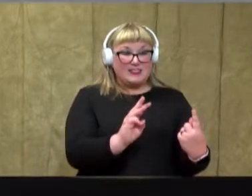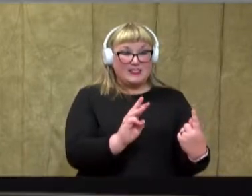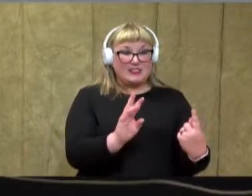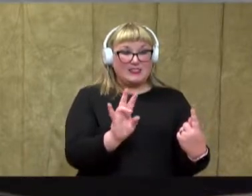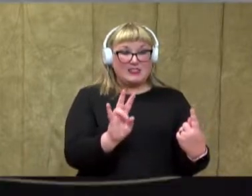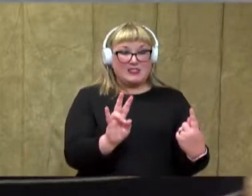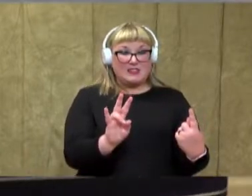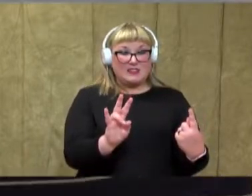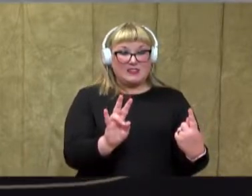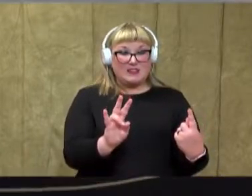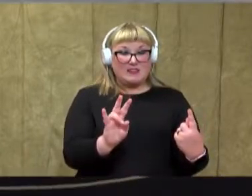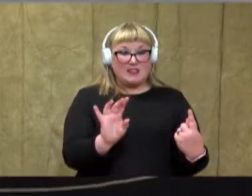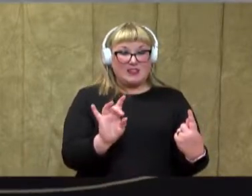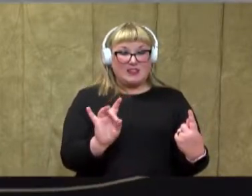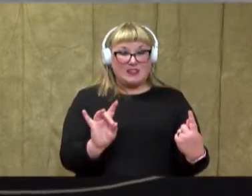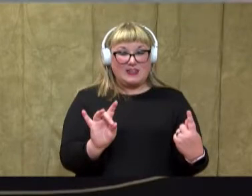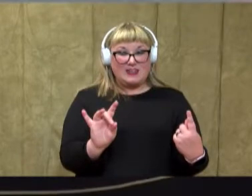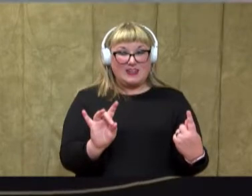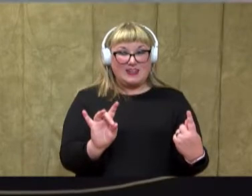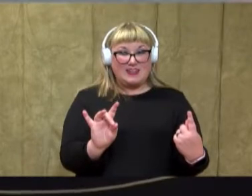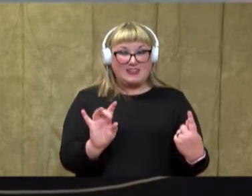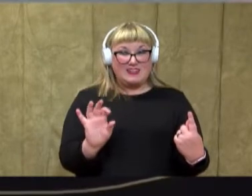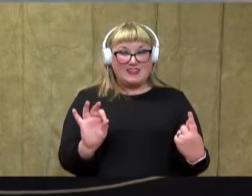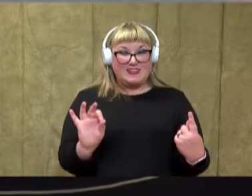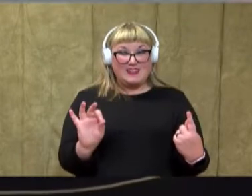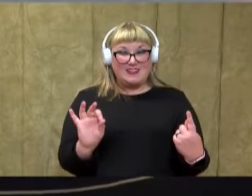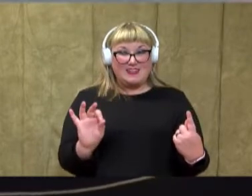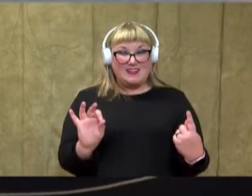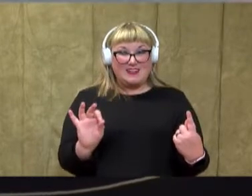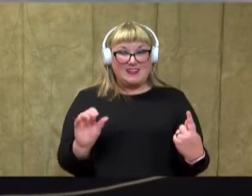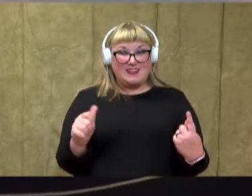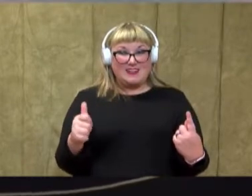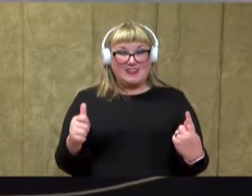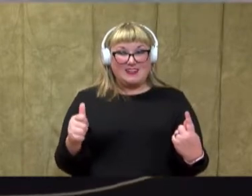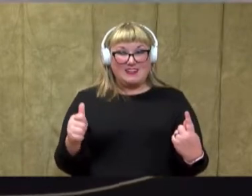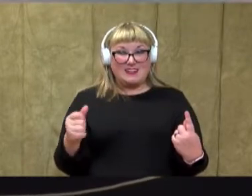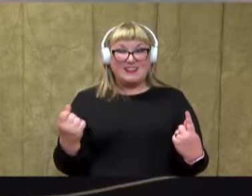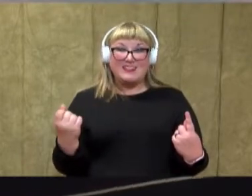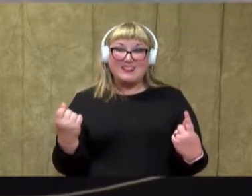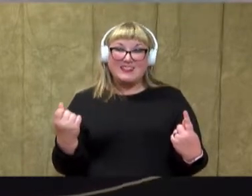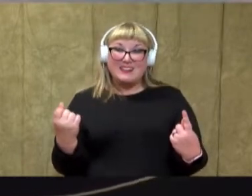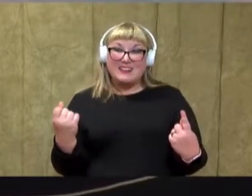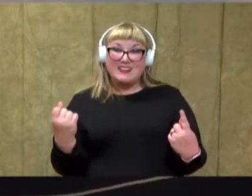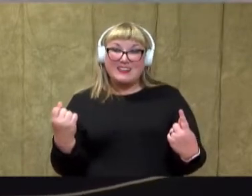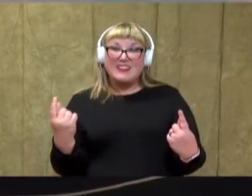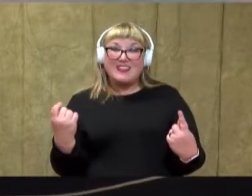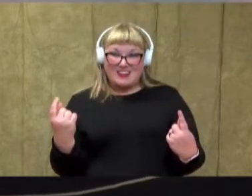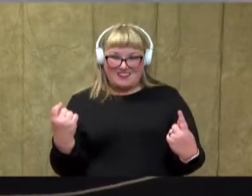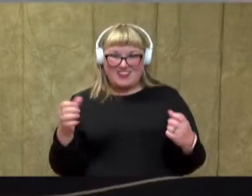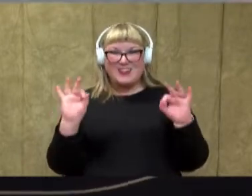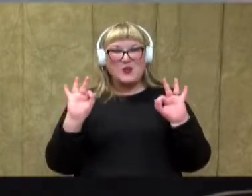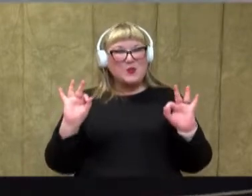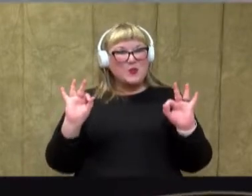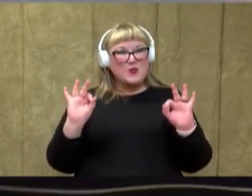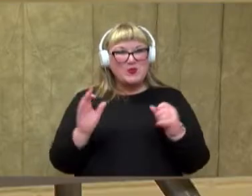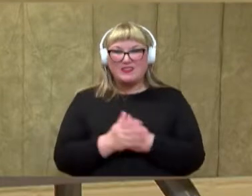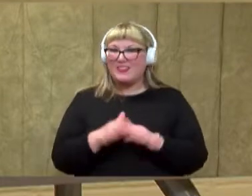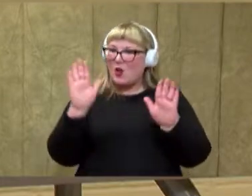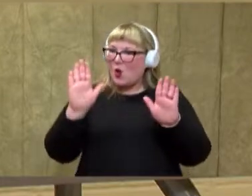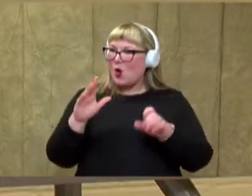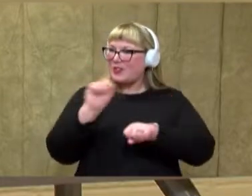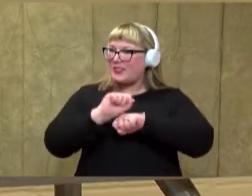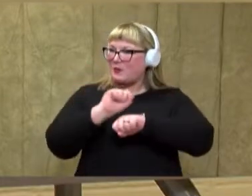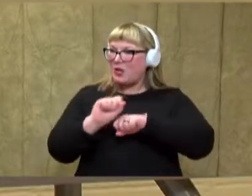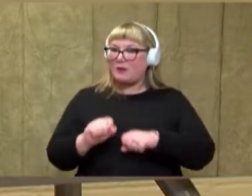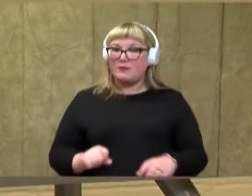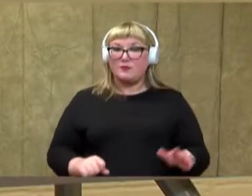6, 7, 8, 9, 10, 11. Awesome job. Good